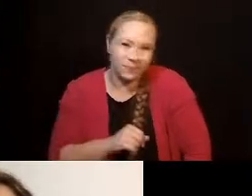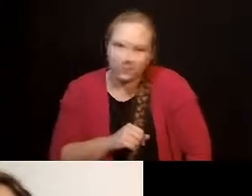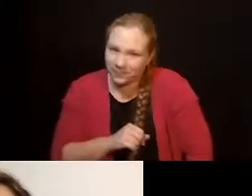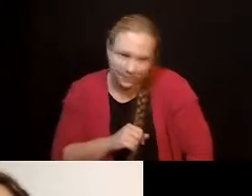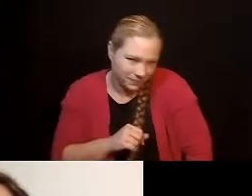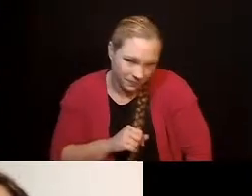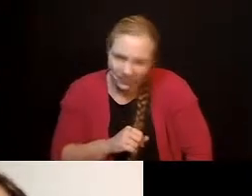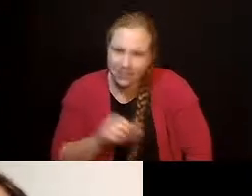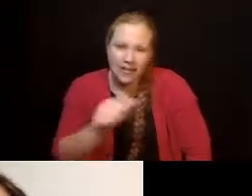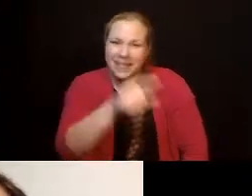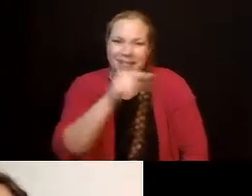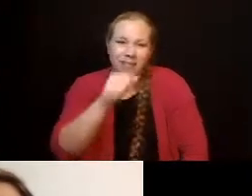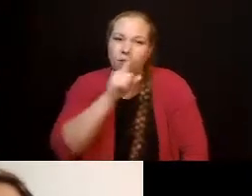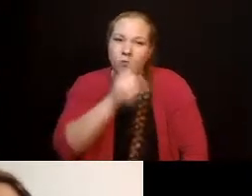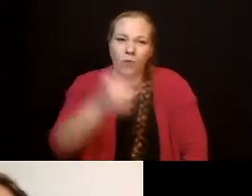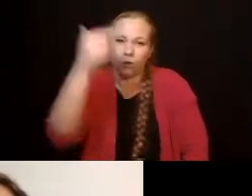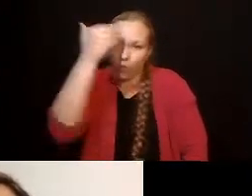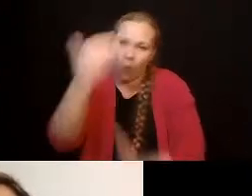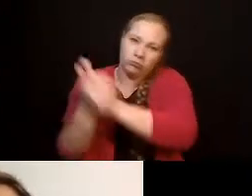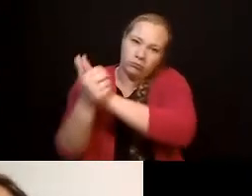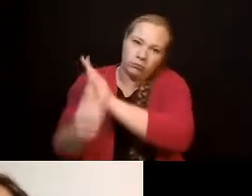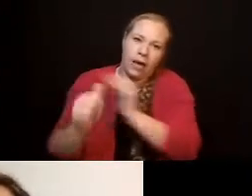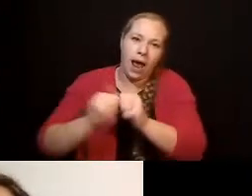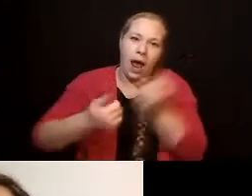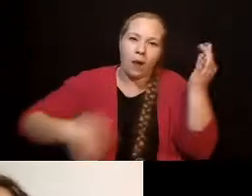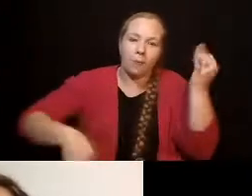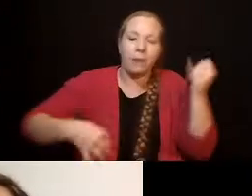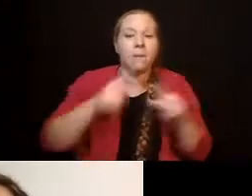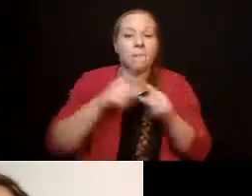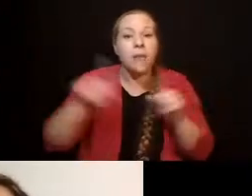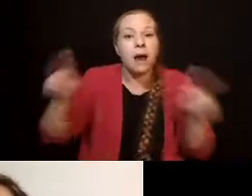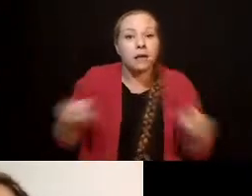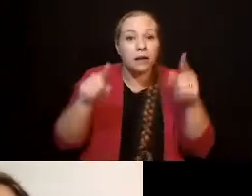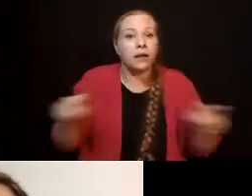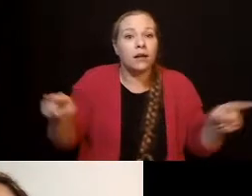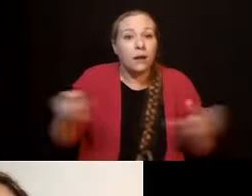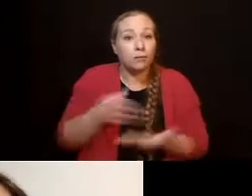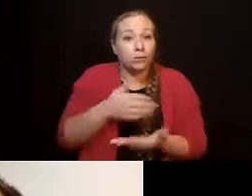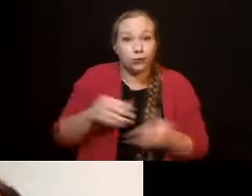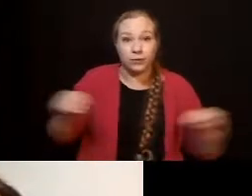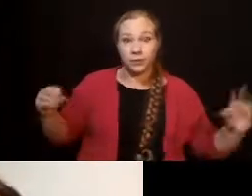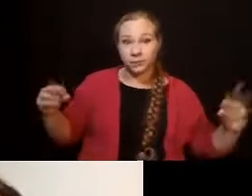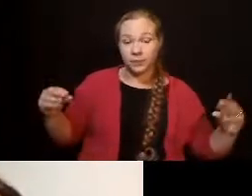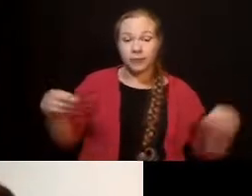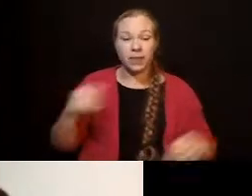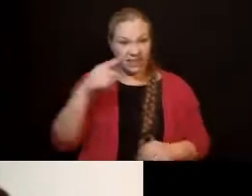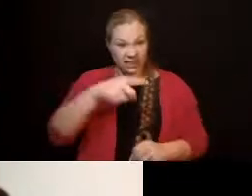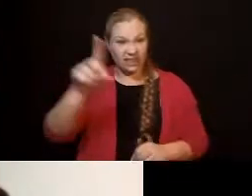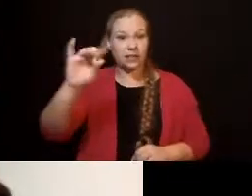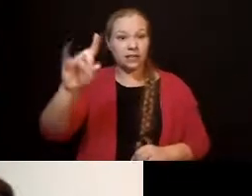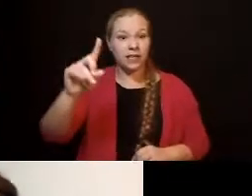ACBC for a Christian school talent show.